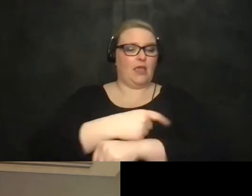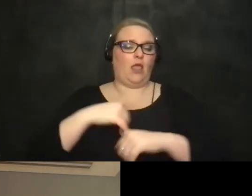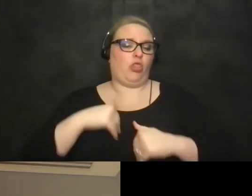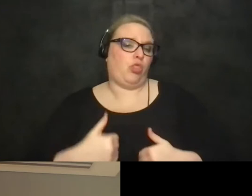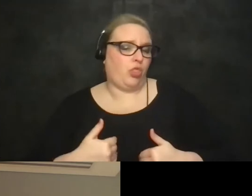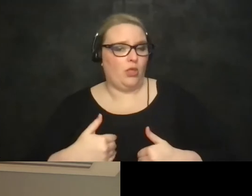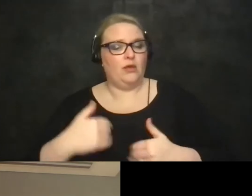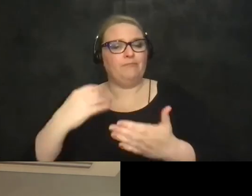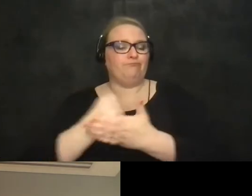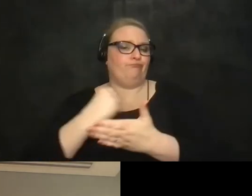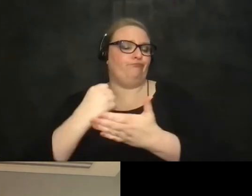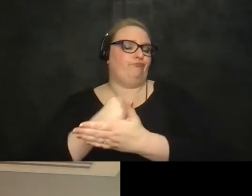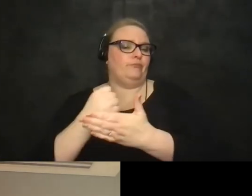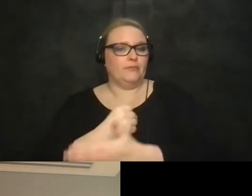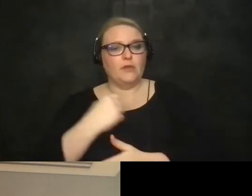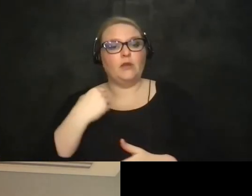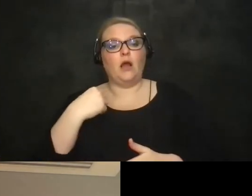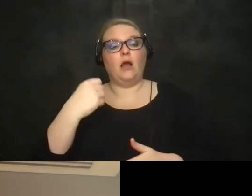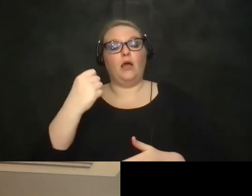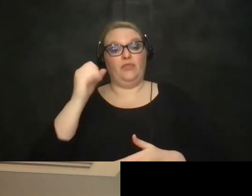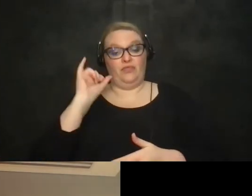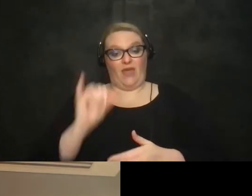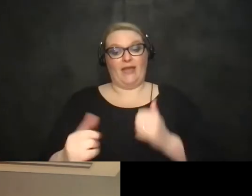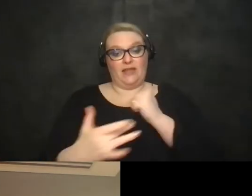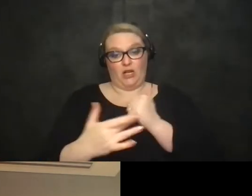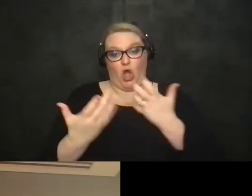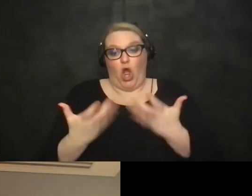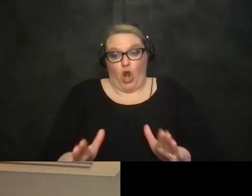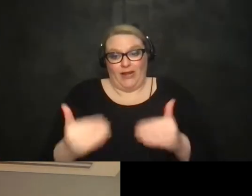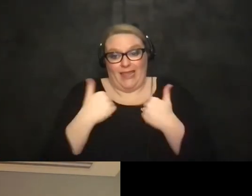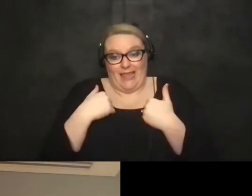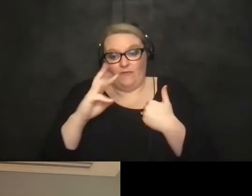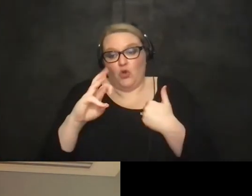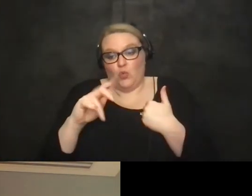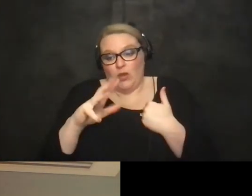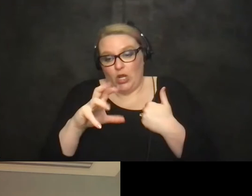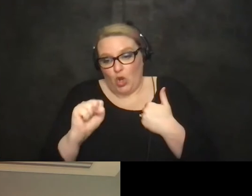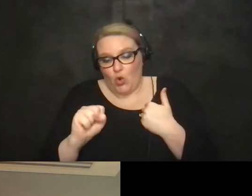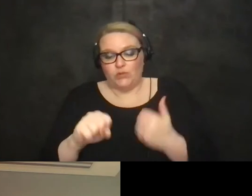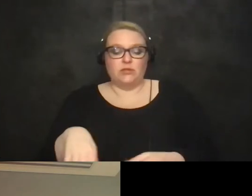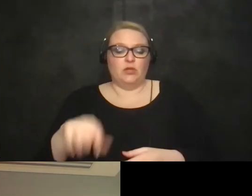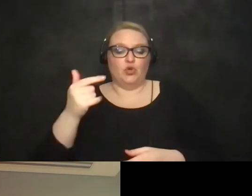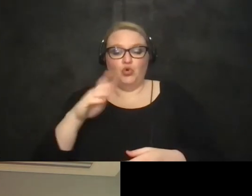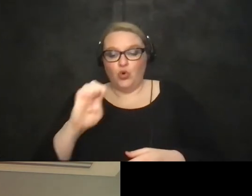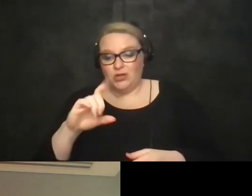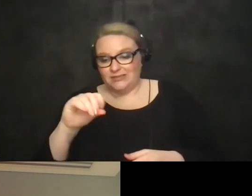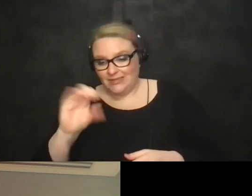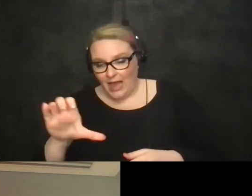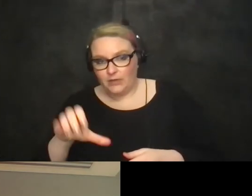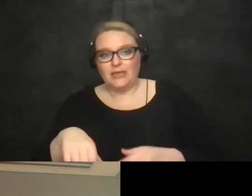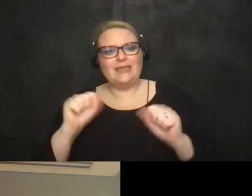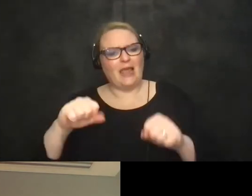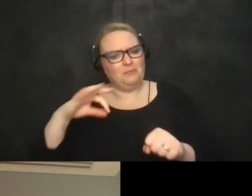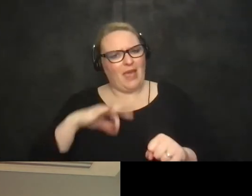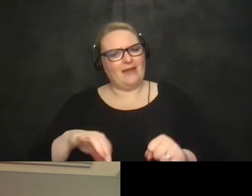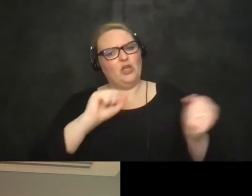understanding that the technology that we've got built into windows built into google documents and so on can actually benefit any